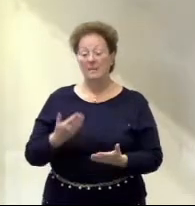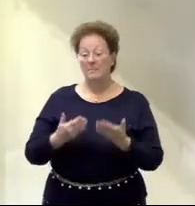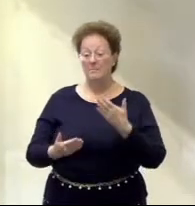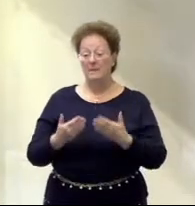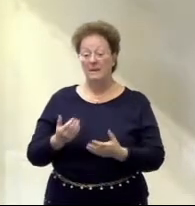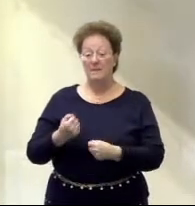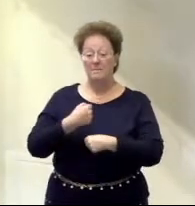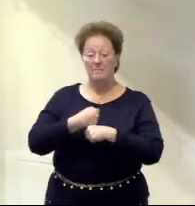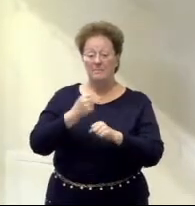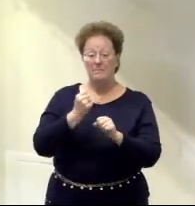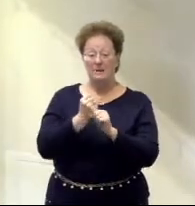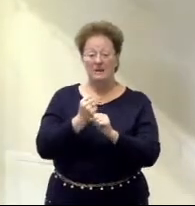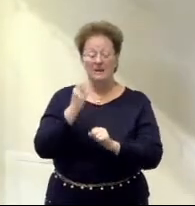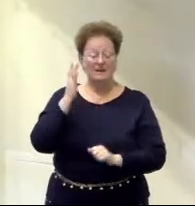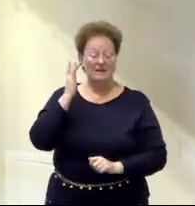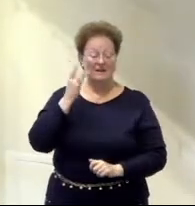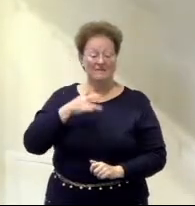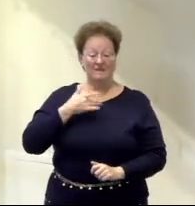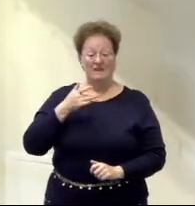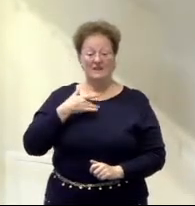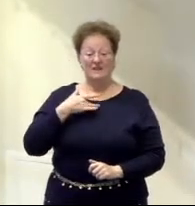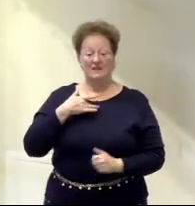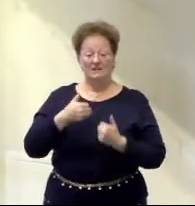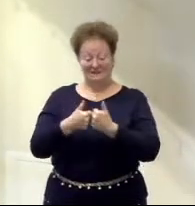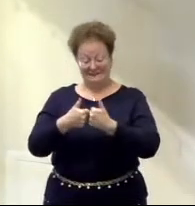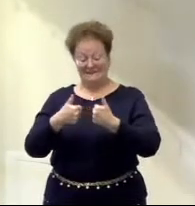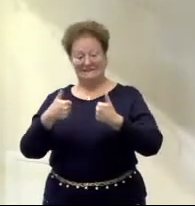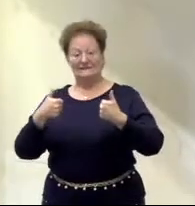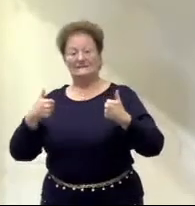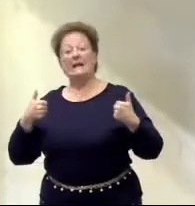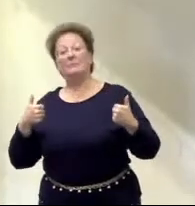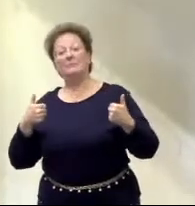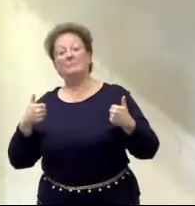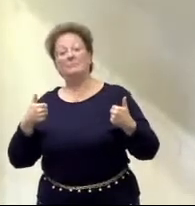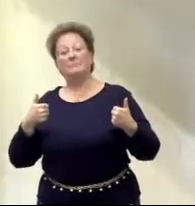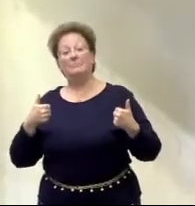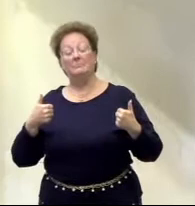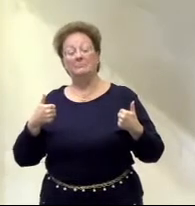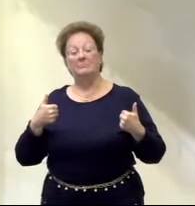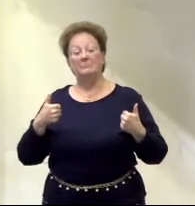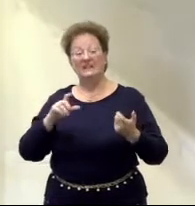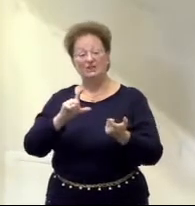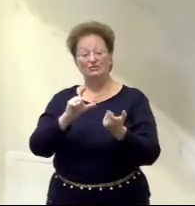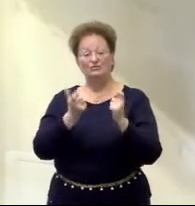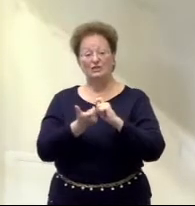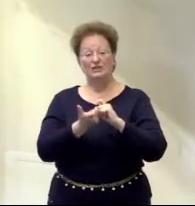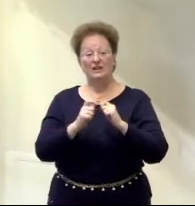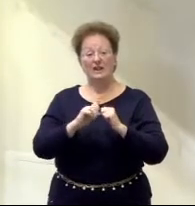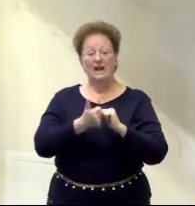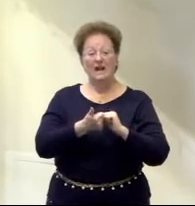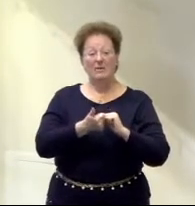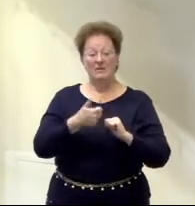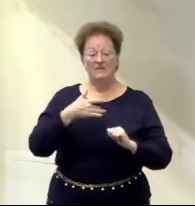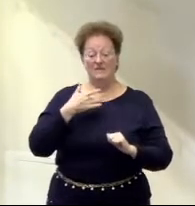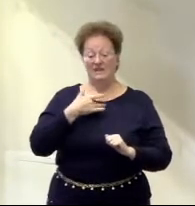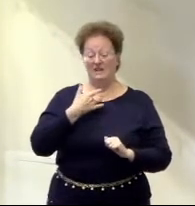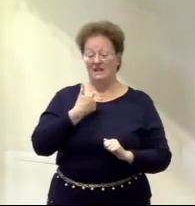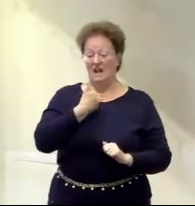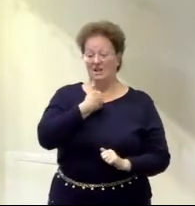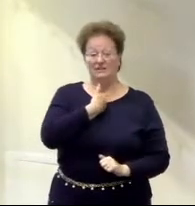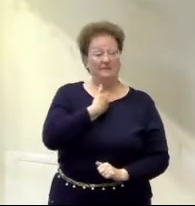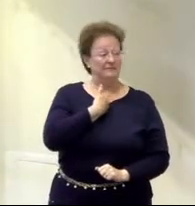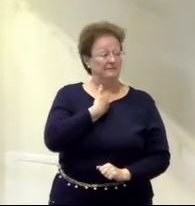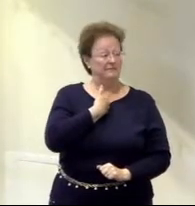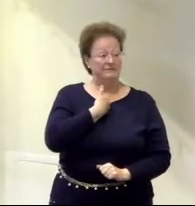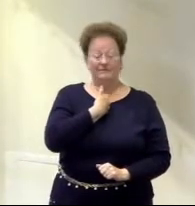cause us to experience division with others and a distorted sense of our own identity. Now think about it. Can